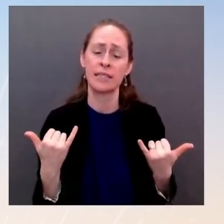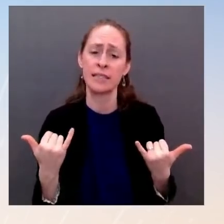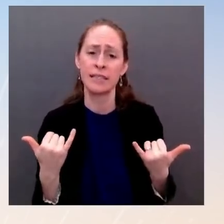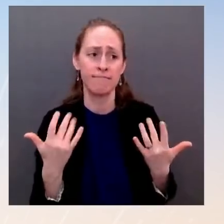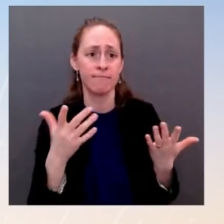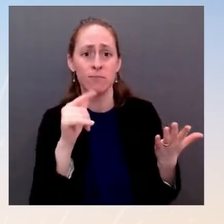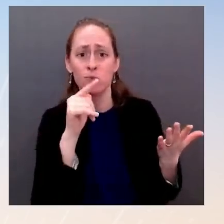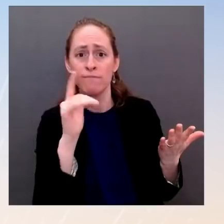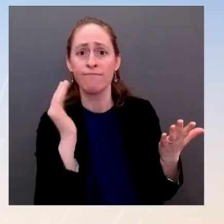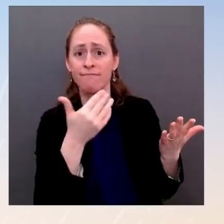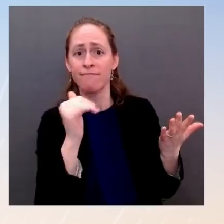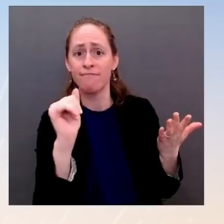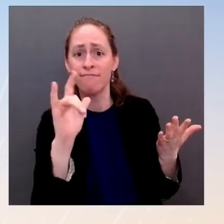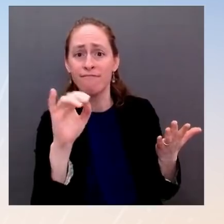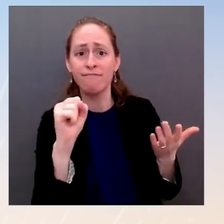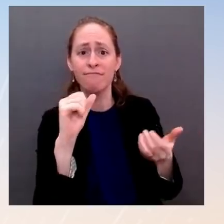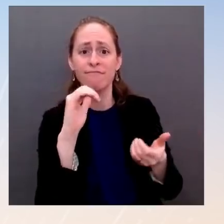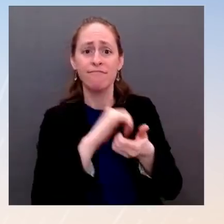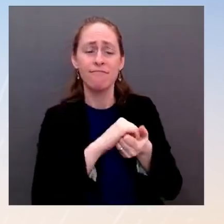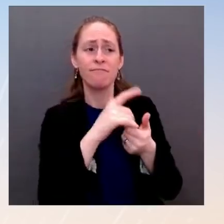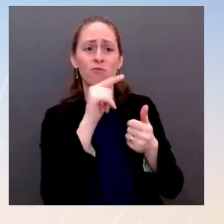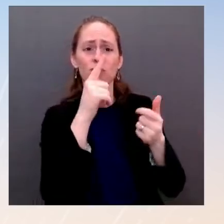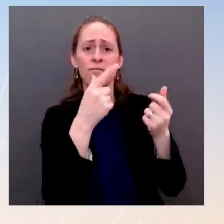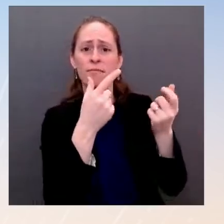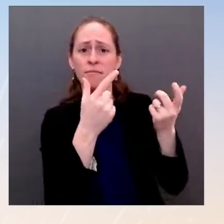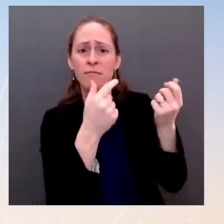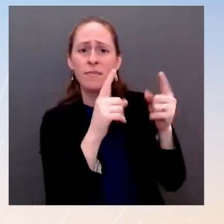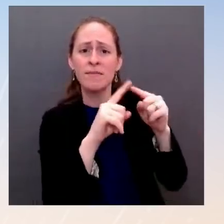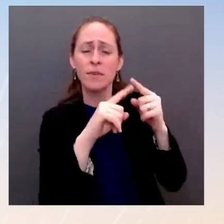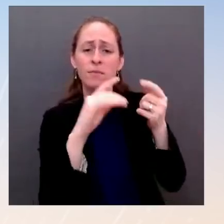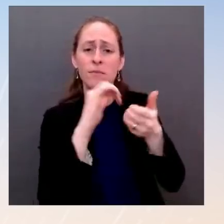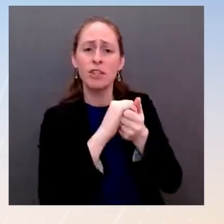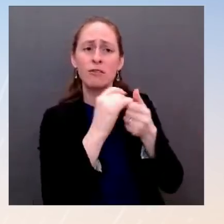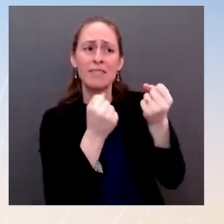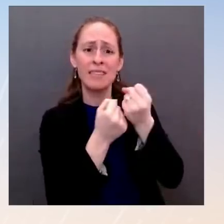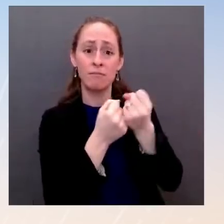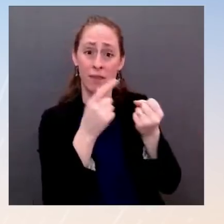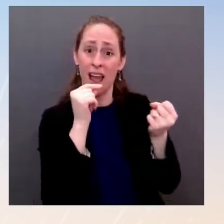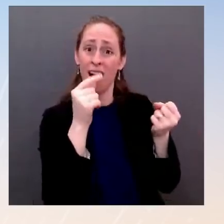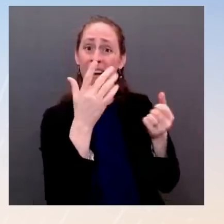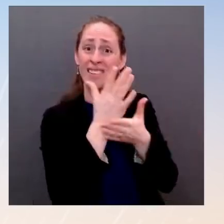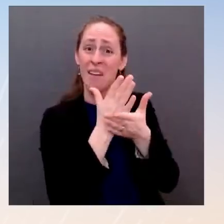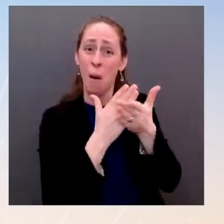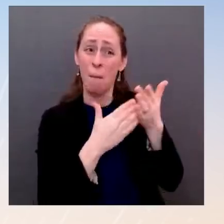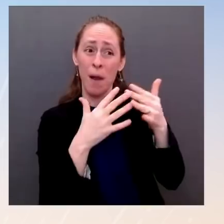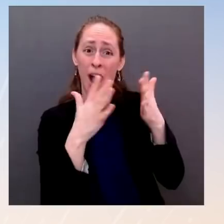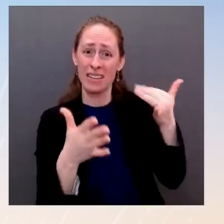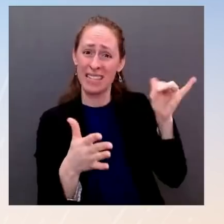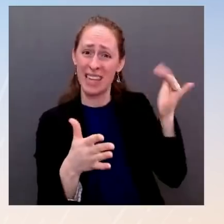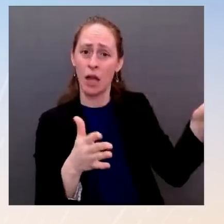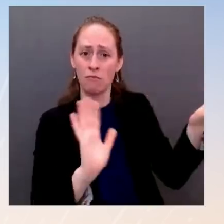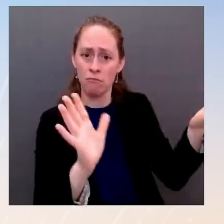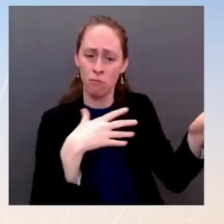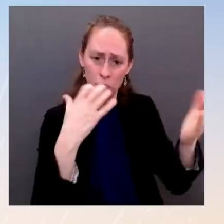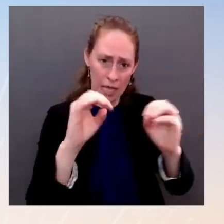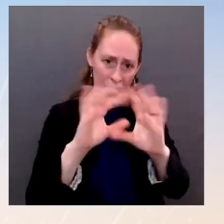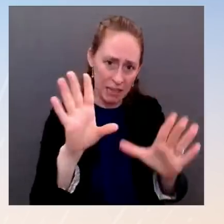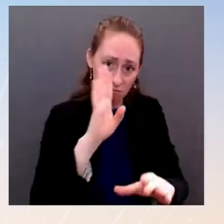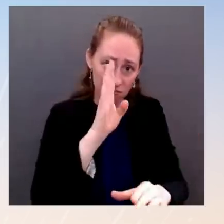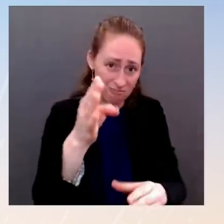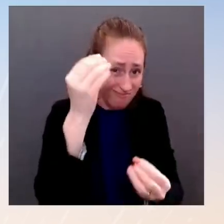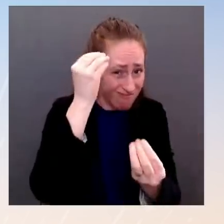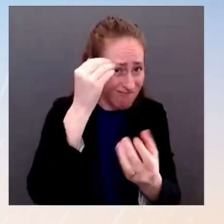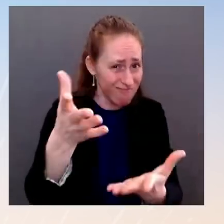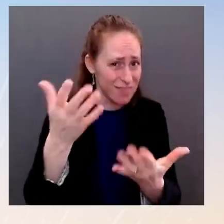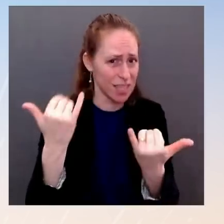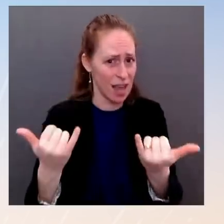who are still there. I want to be crystal clear, though. We are not saying that a decision has been taken, a final decision has been taken by President Putin.